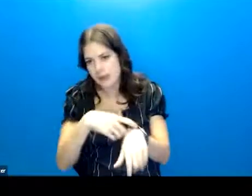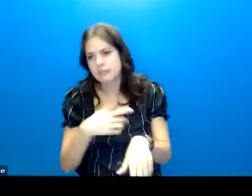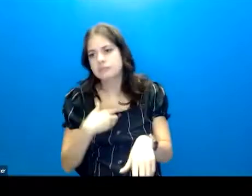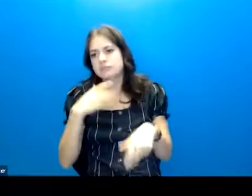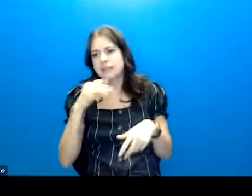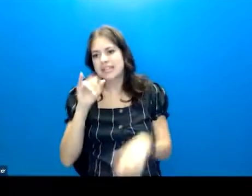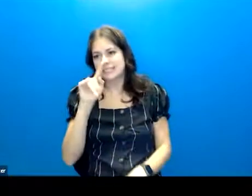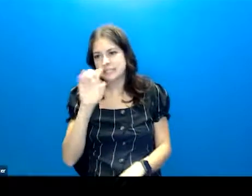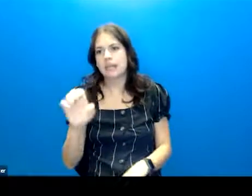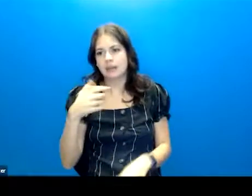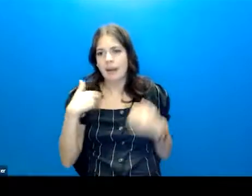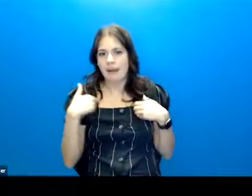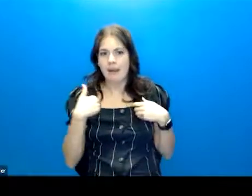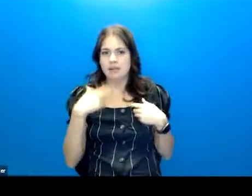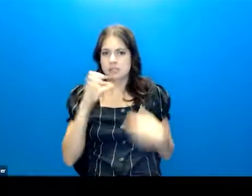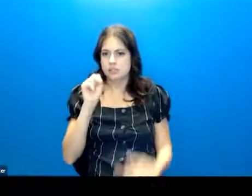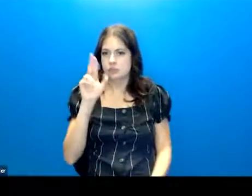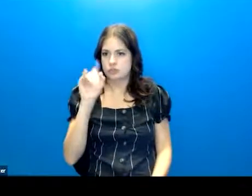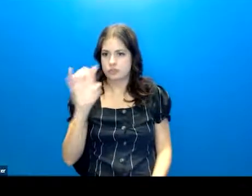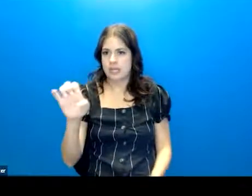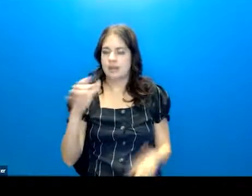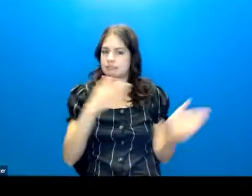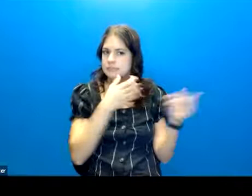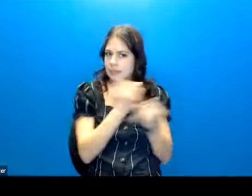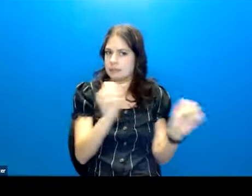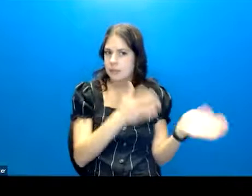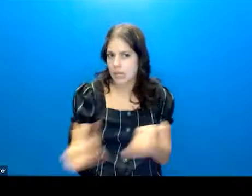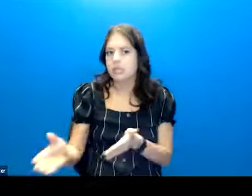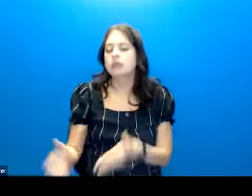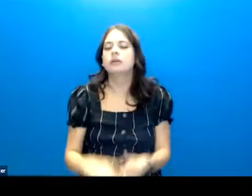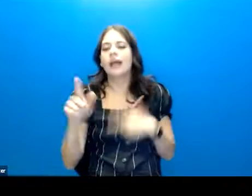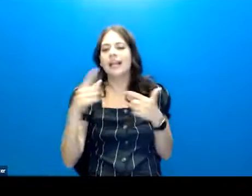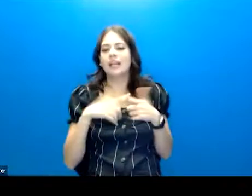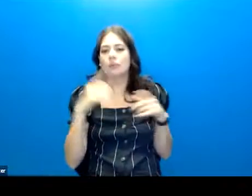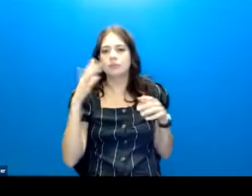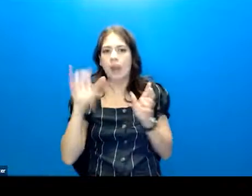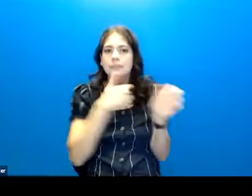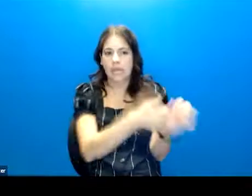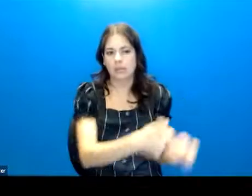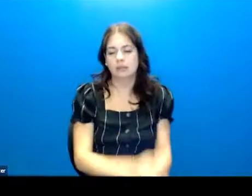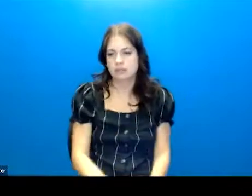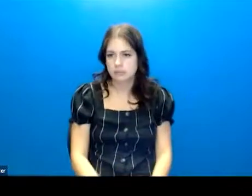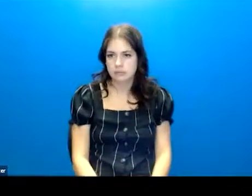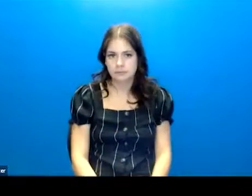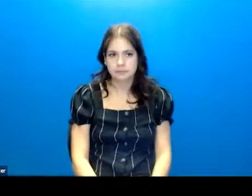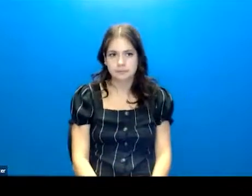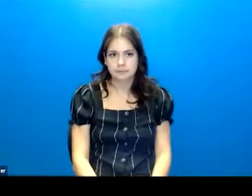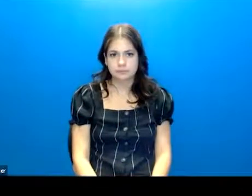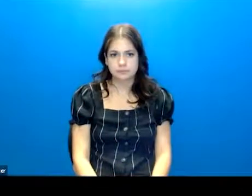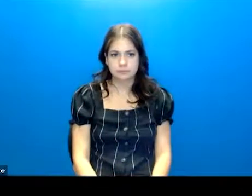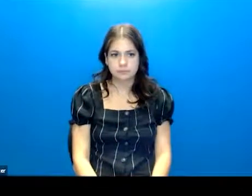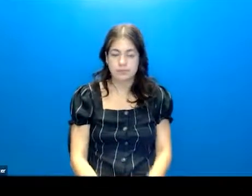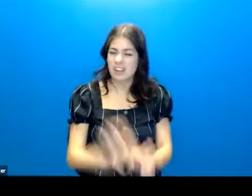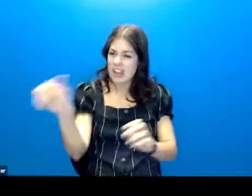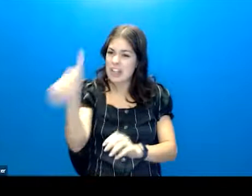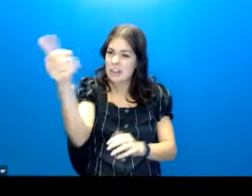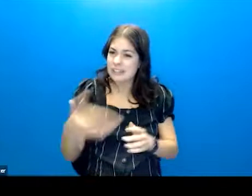intake gets a suicide safety plan. And then we always update it when we need to. Lots of